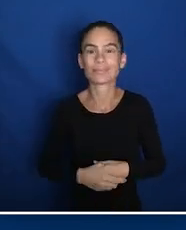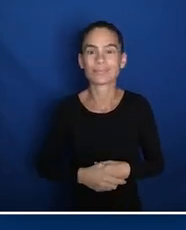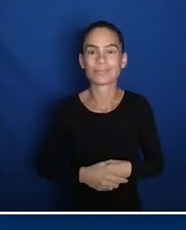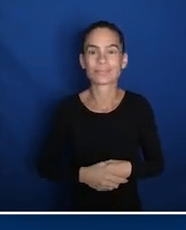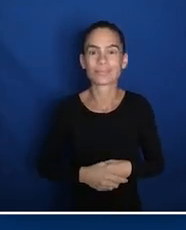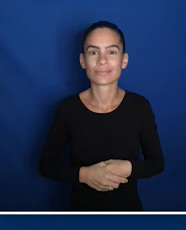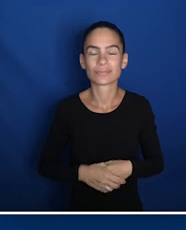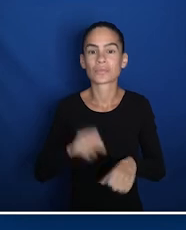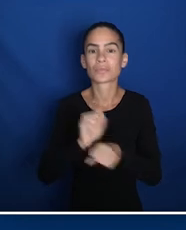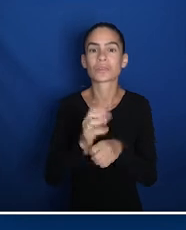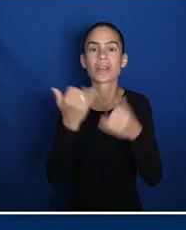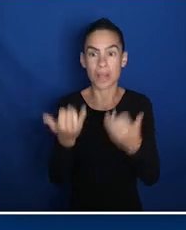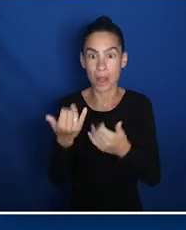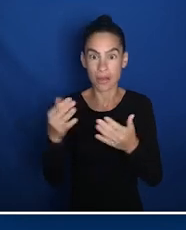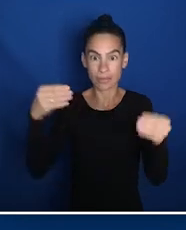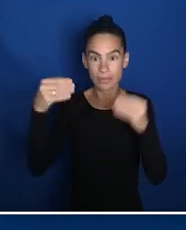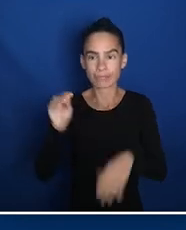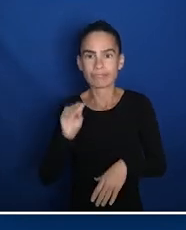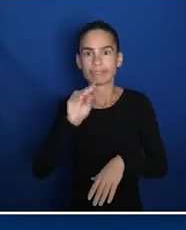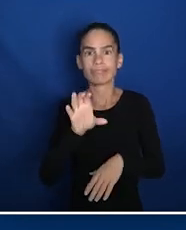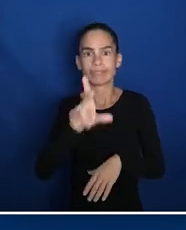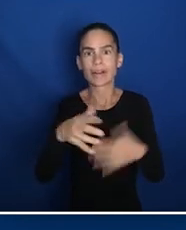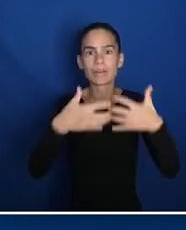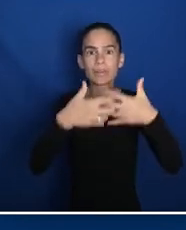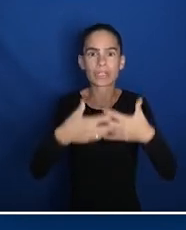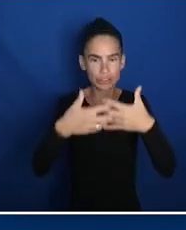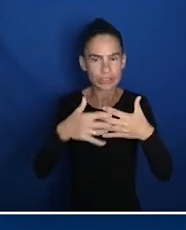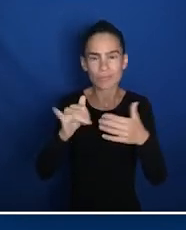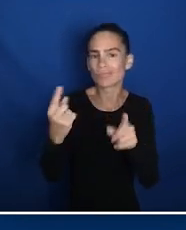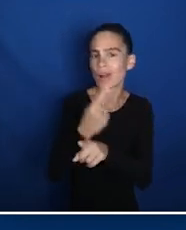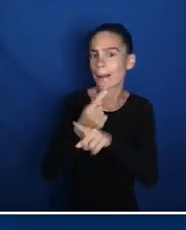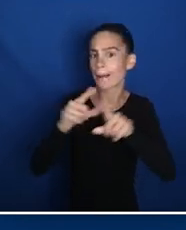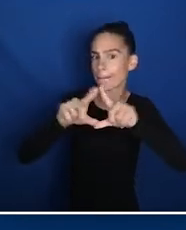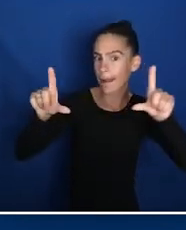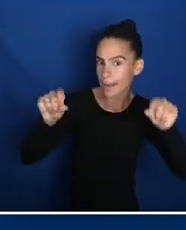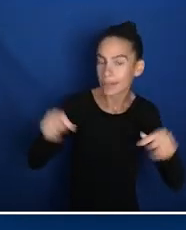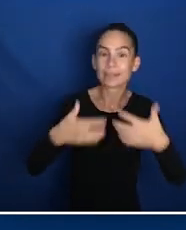Andrea print and cast her ballot. We're going to put it back in the machine like a regular ballot.